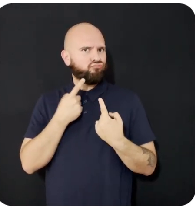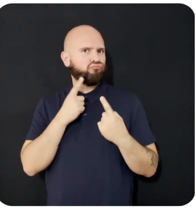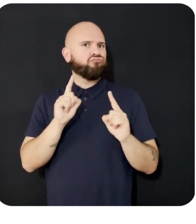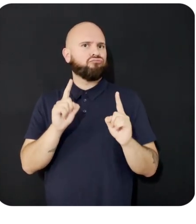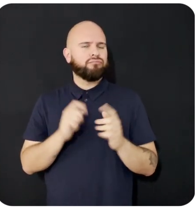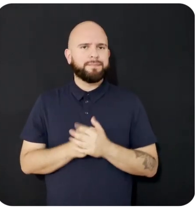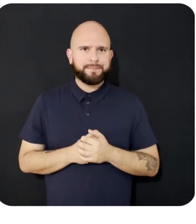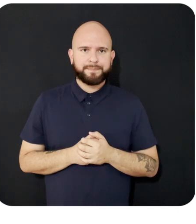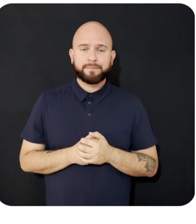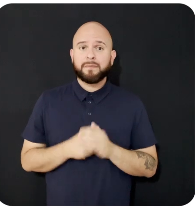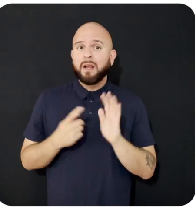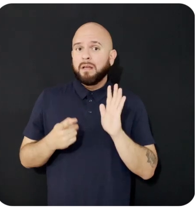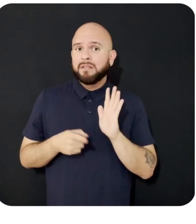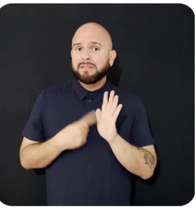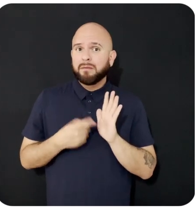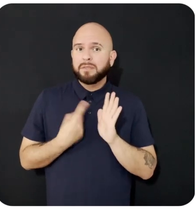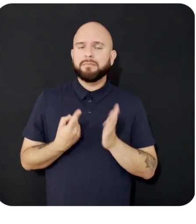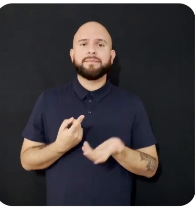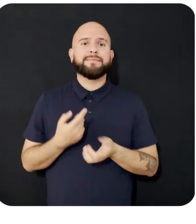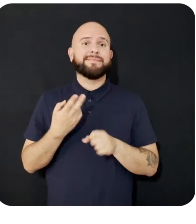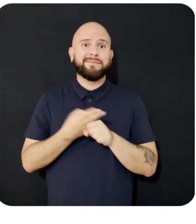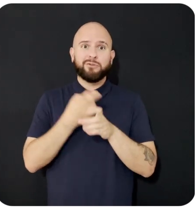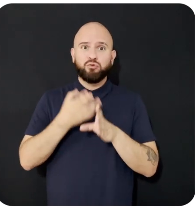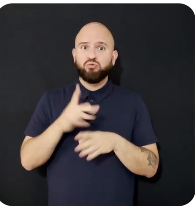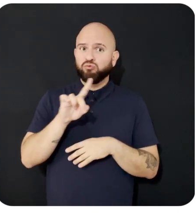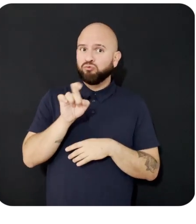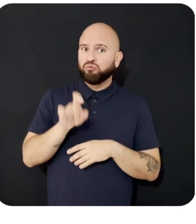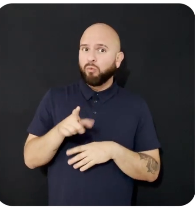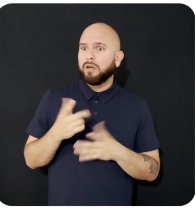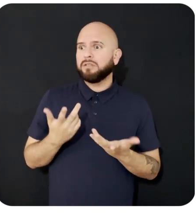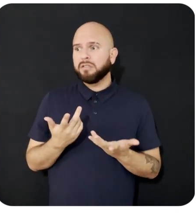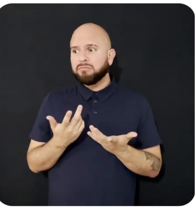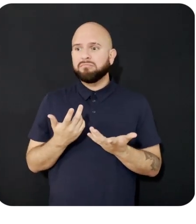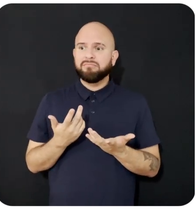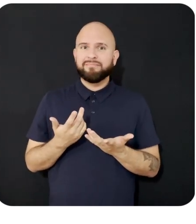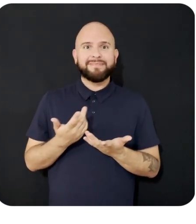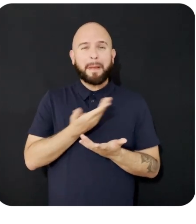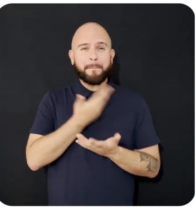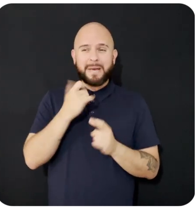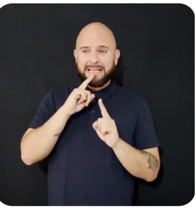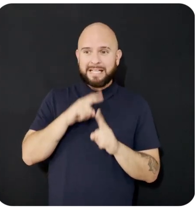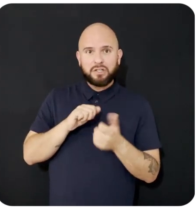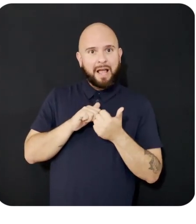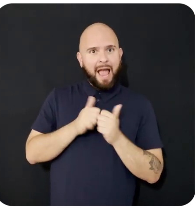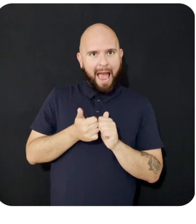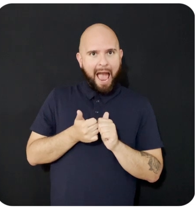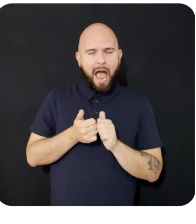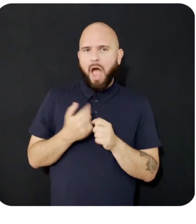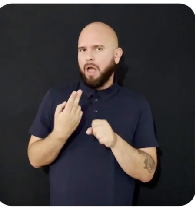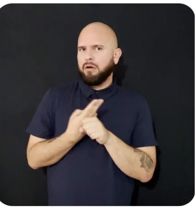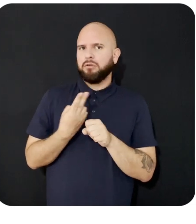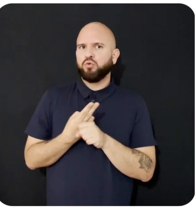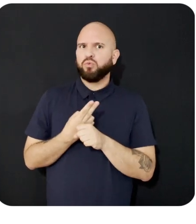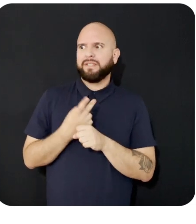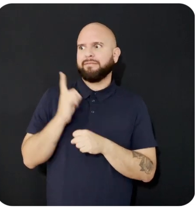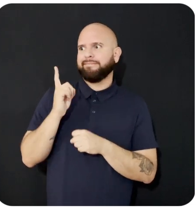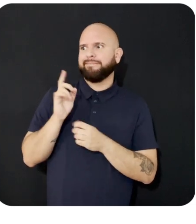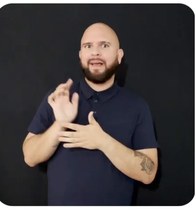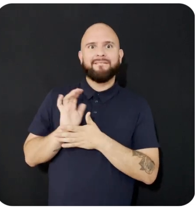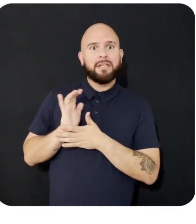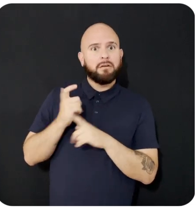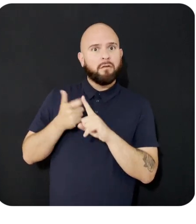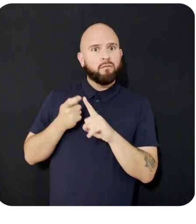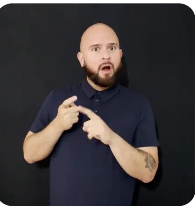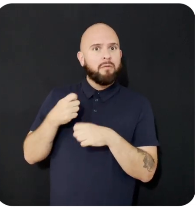Sometimes, a user's question is best answered by surfacing relevant video from the creator